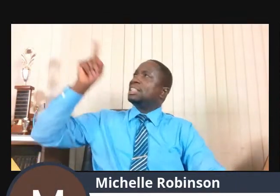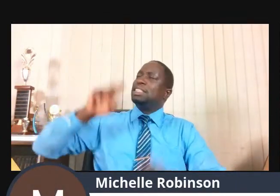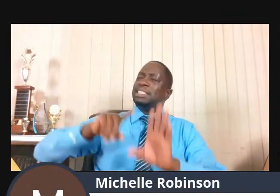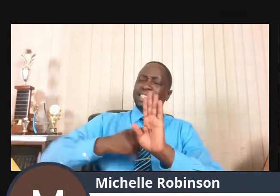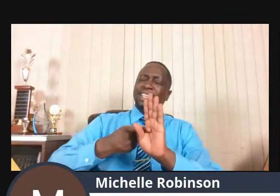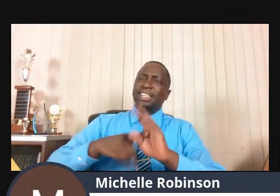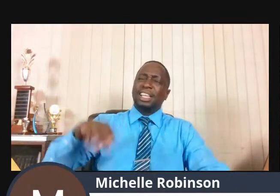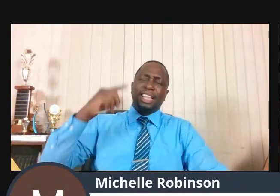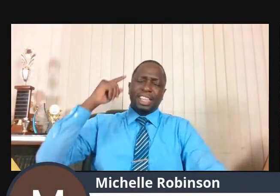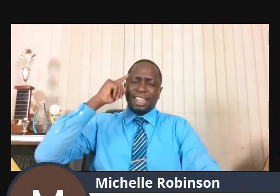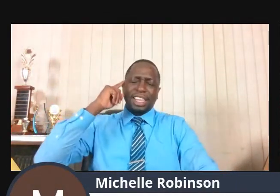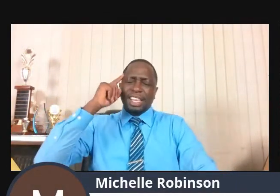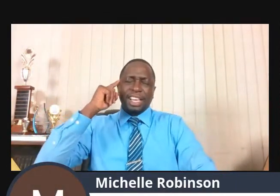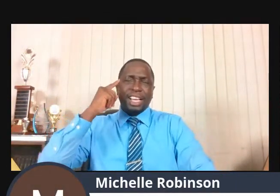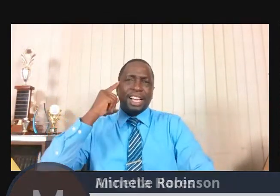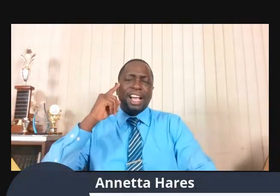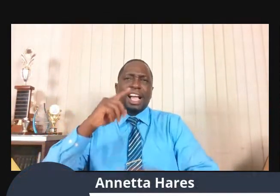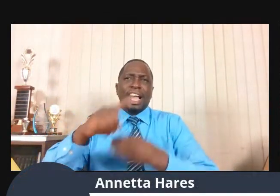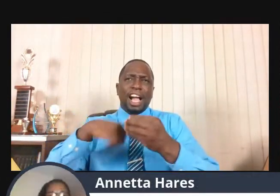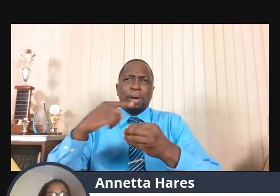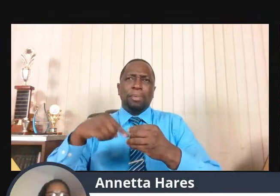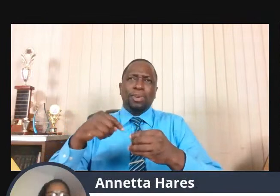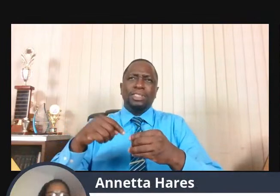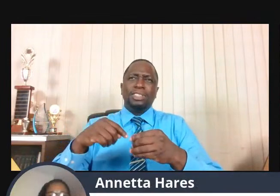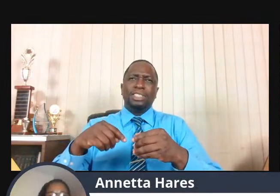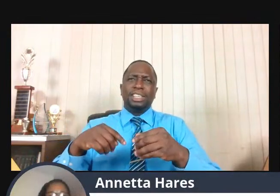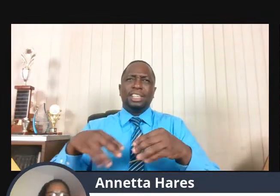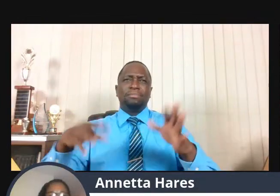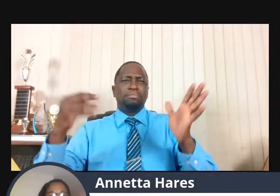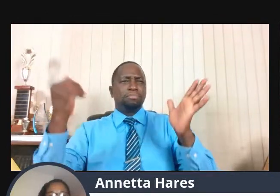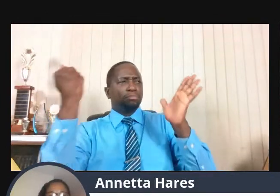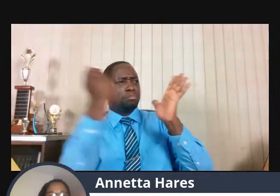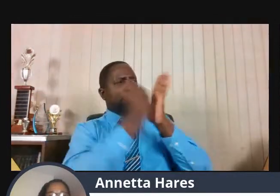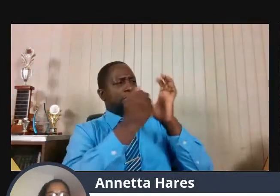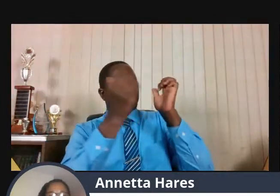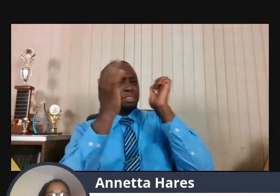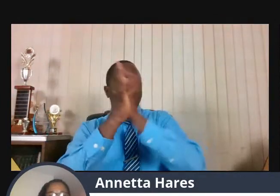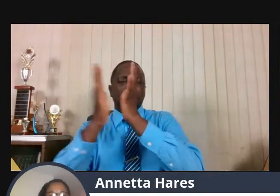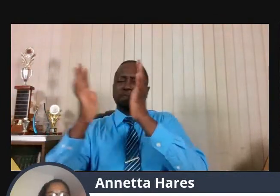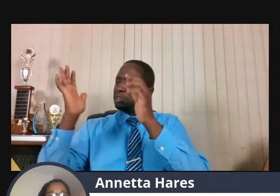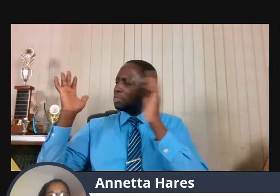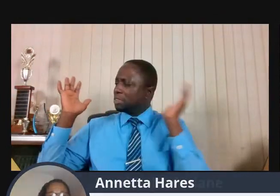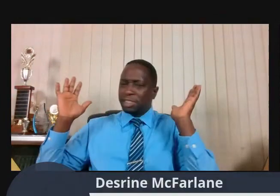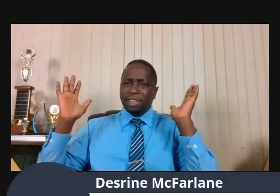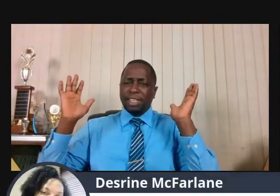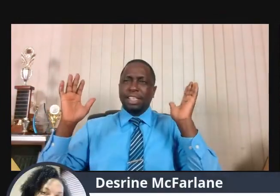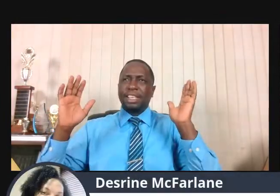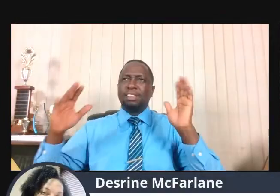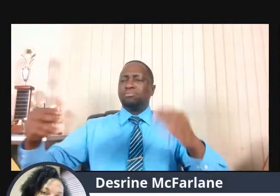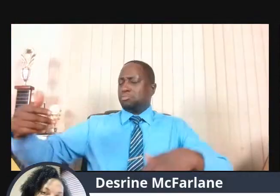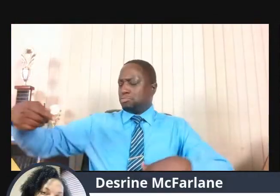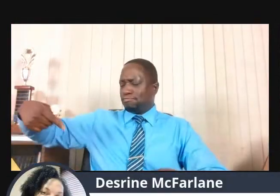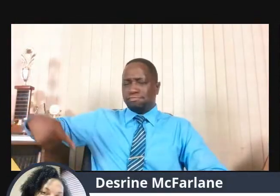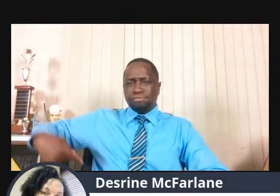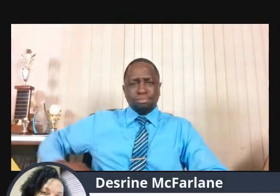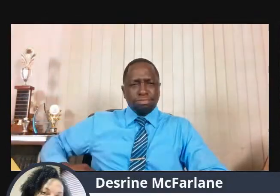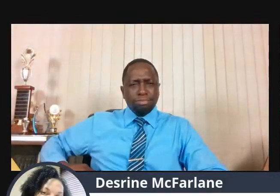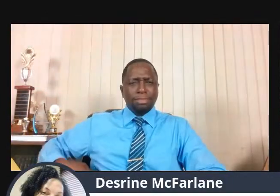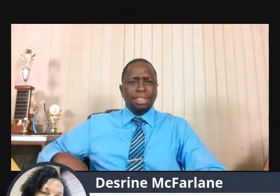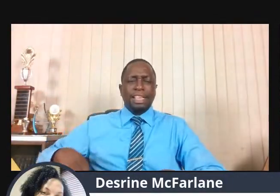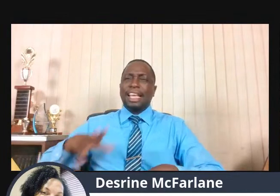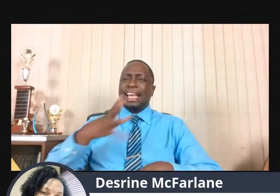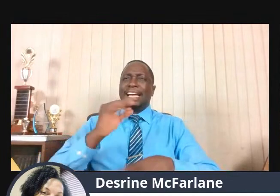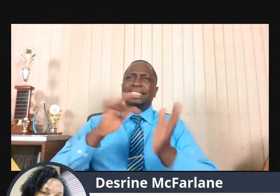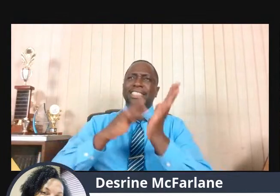hands and his feet. And Jesus was maybe at this point sinking a bit in depression.